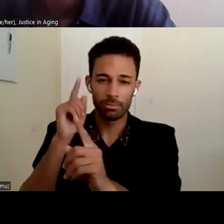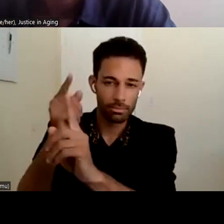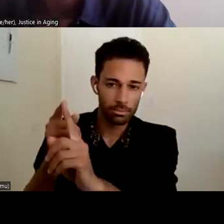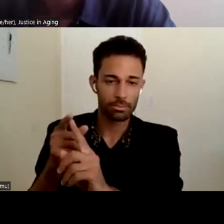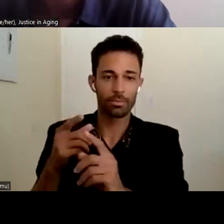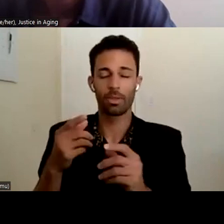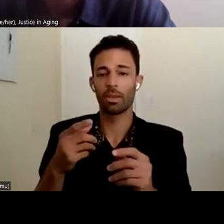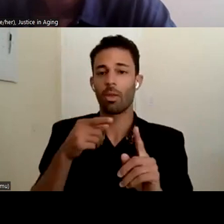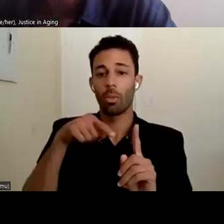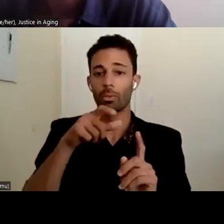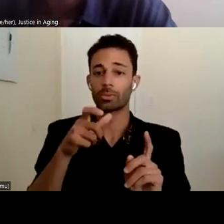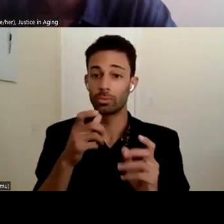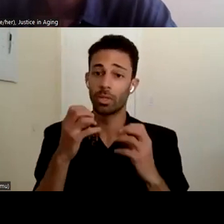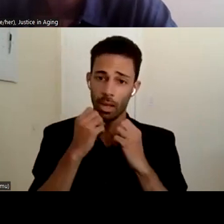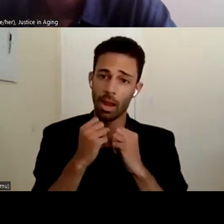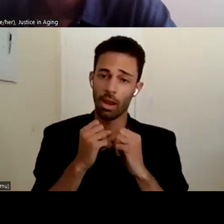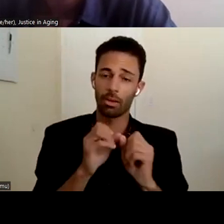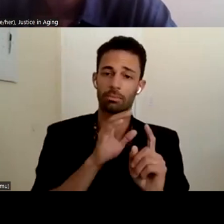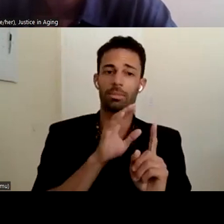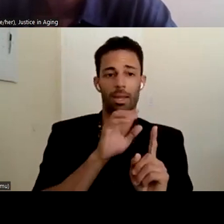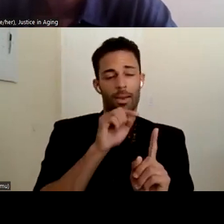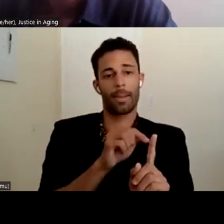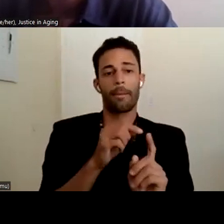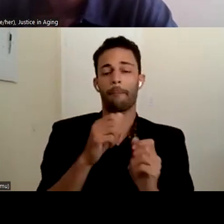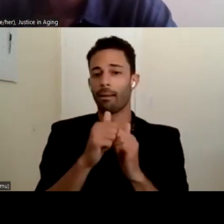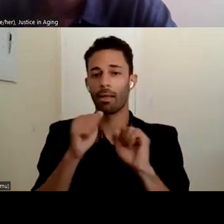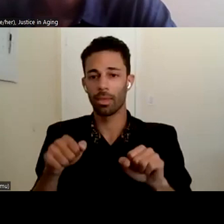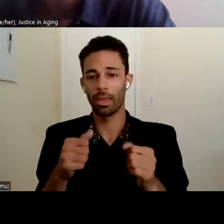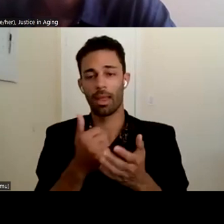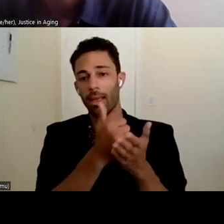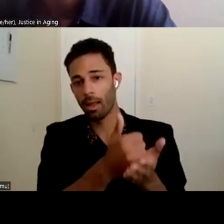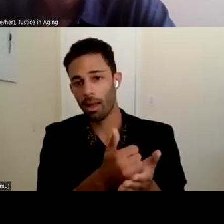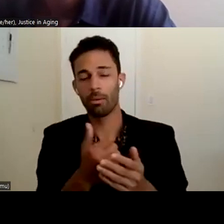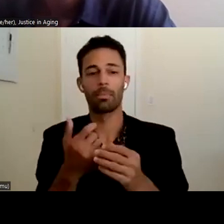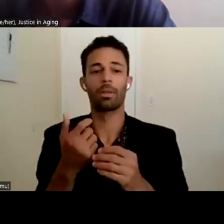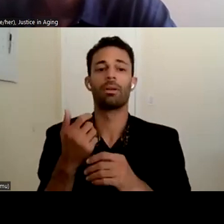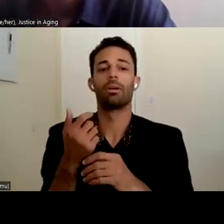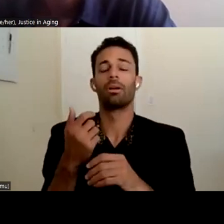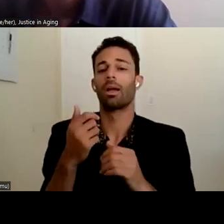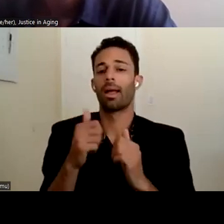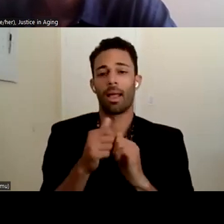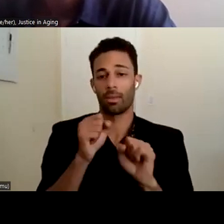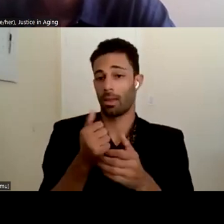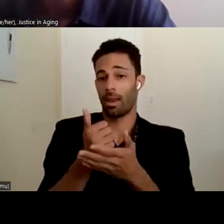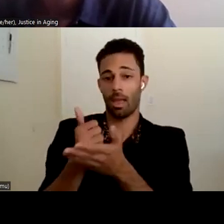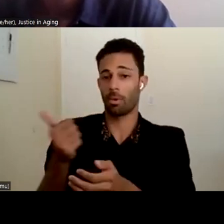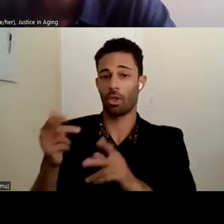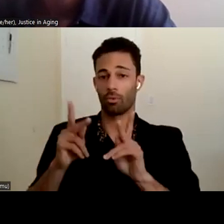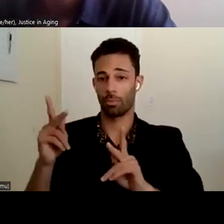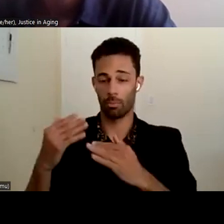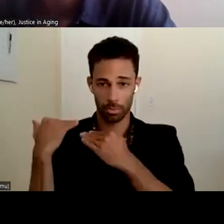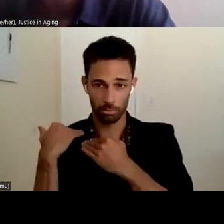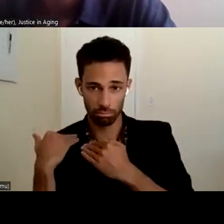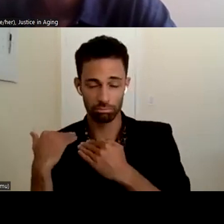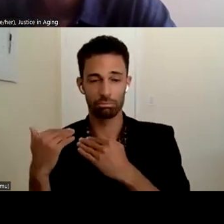him, what they're willing to do, how they can help, uh, how they can help keep themselves and, and others accountable. So I think this is one